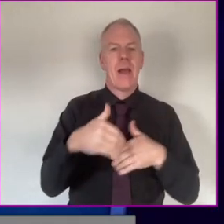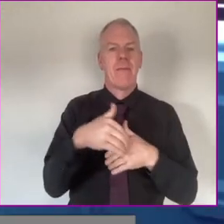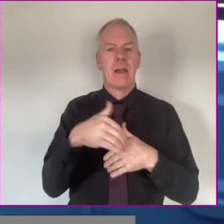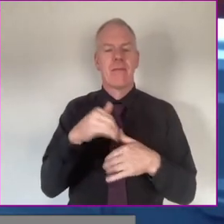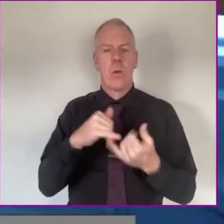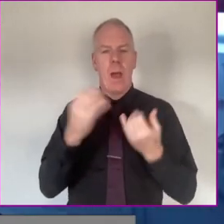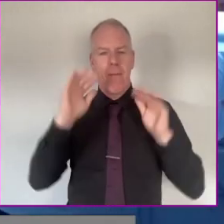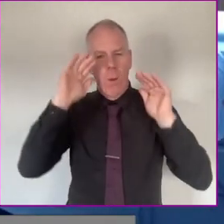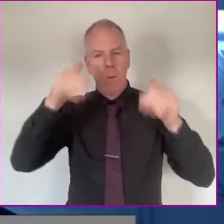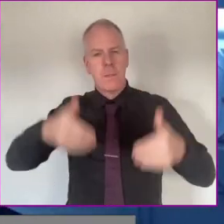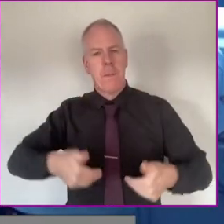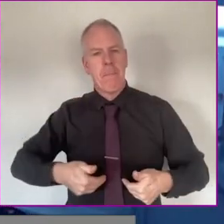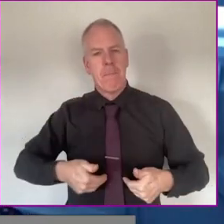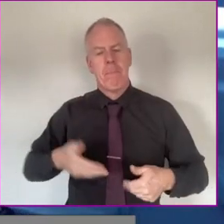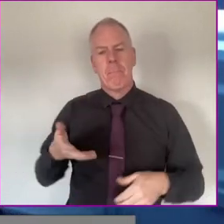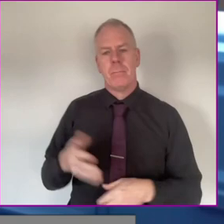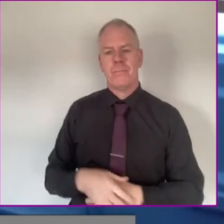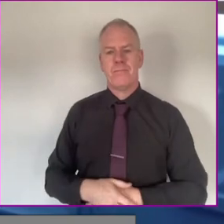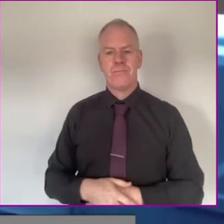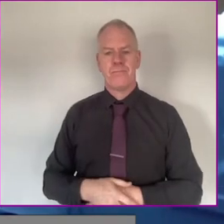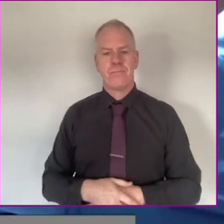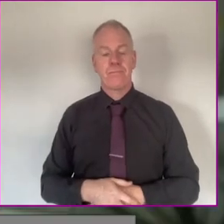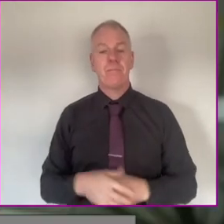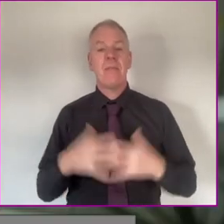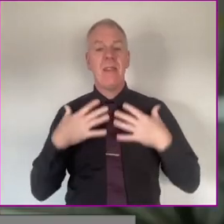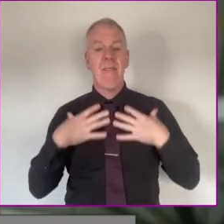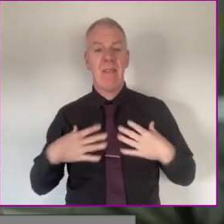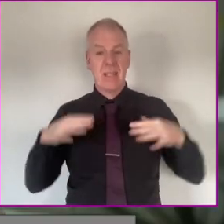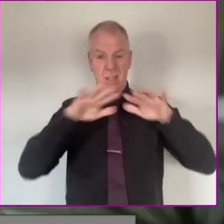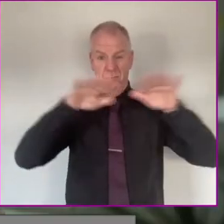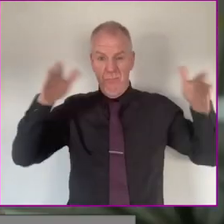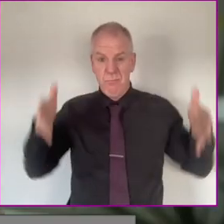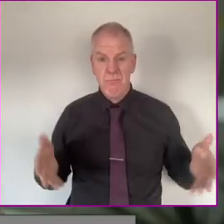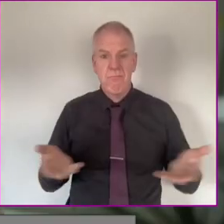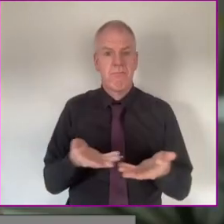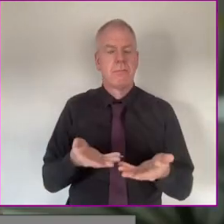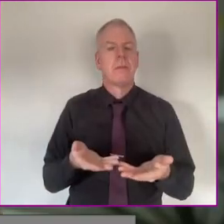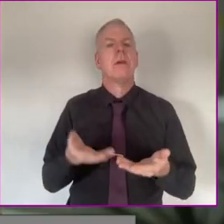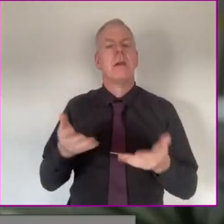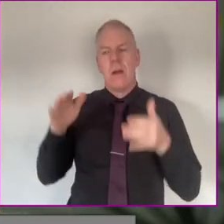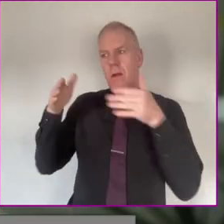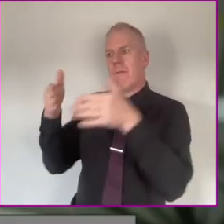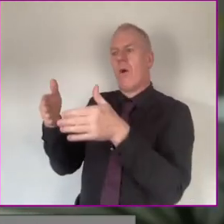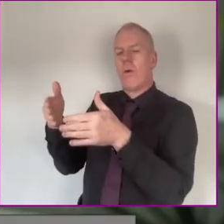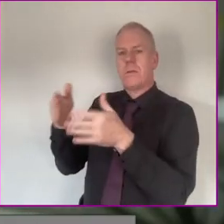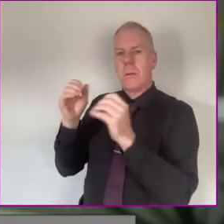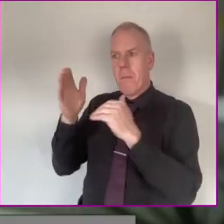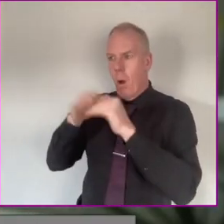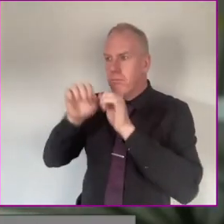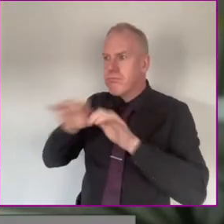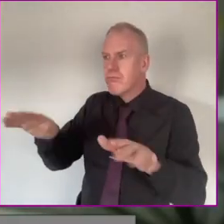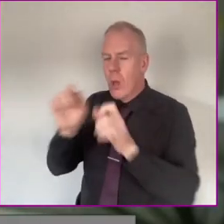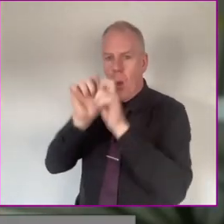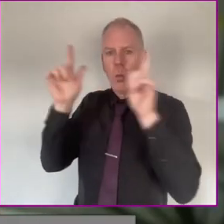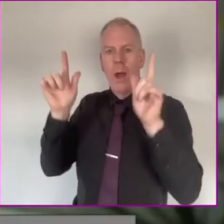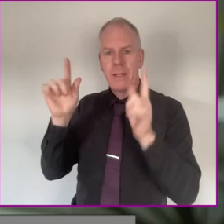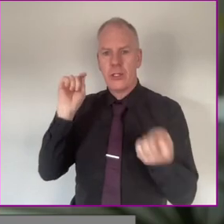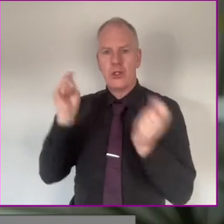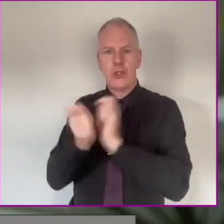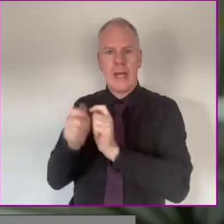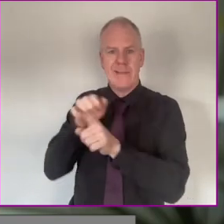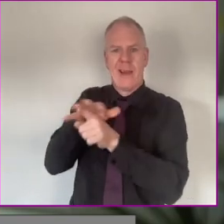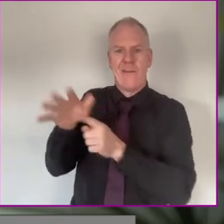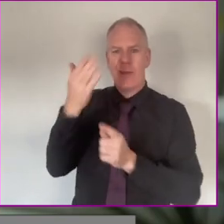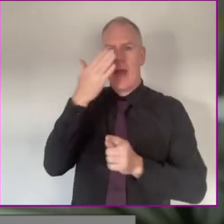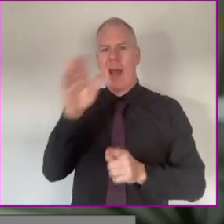particularly effective for those with autism. In addition to the physical infrastructure, we've also focused on raising awareness and